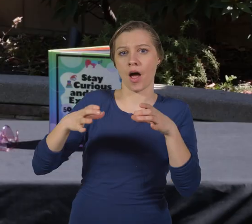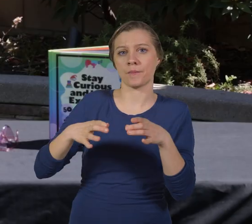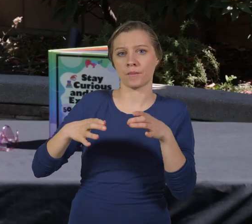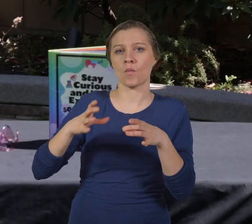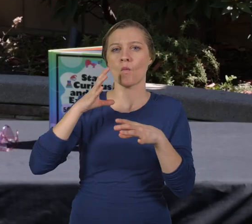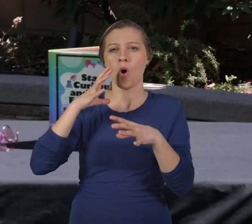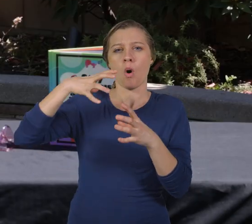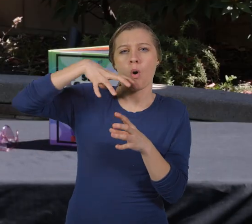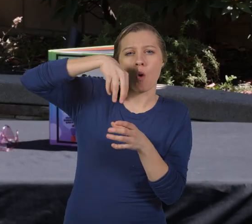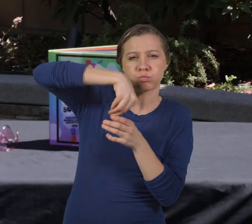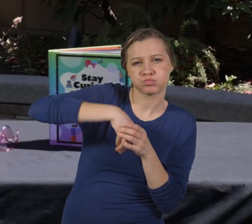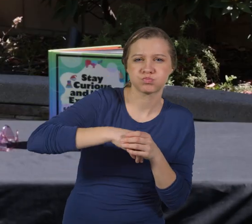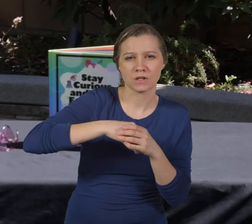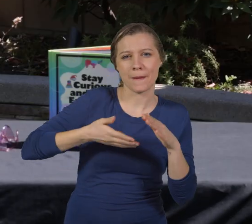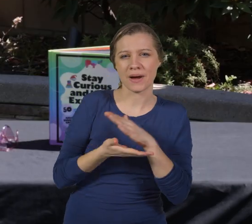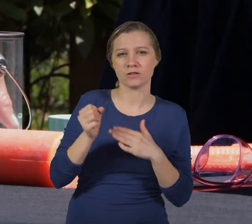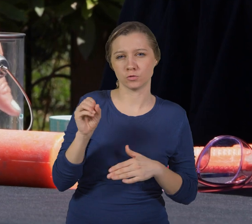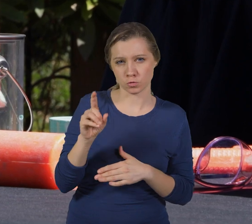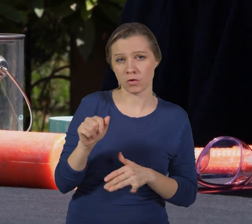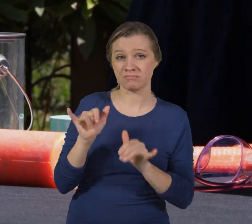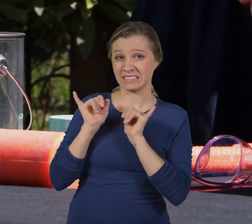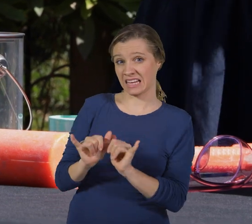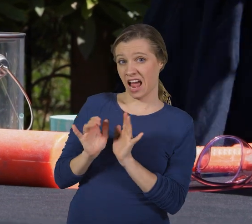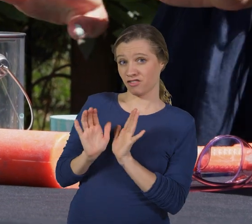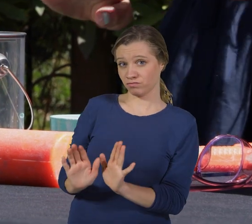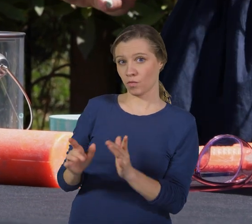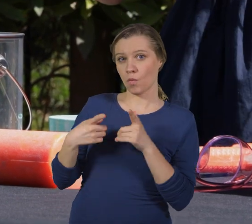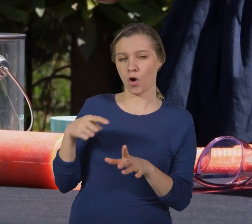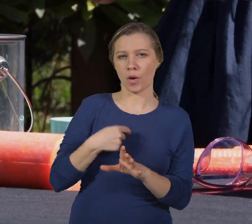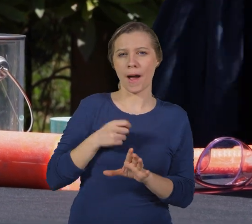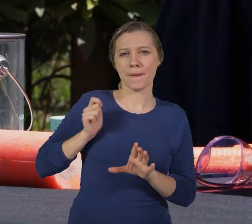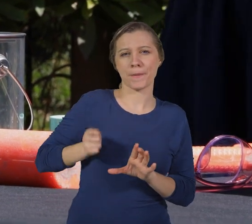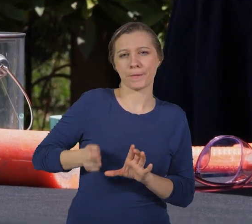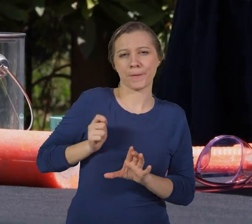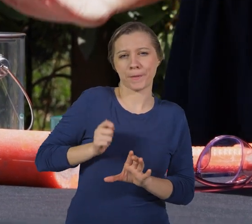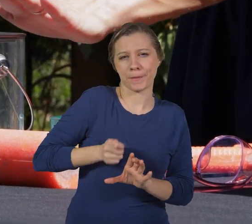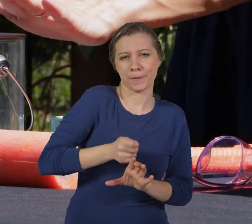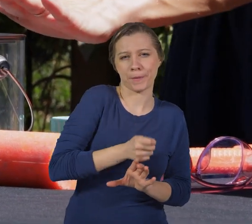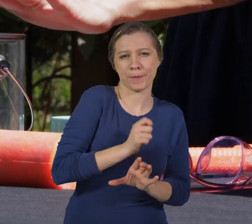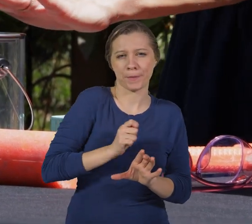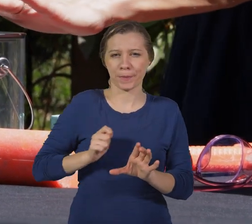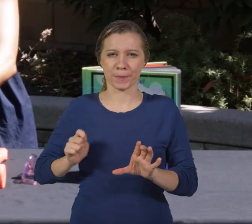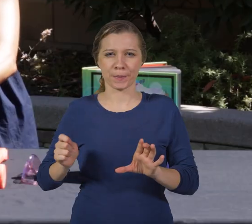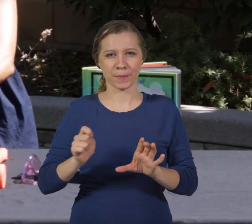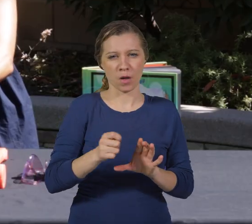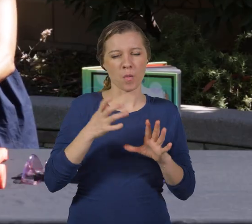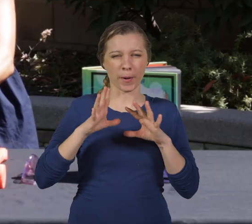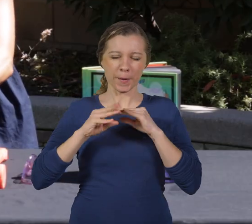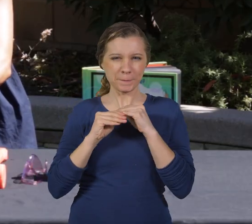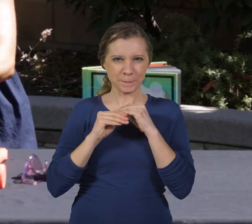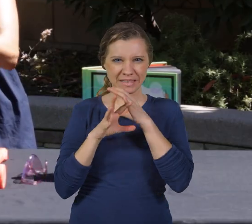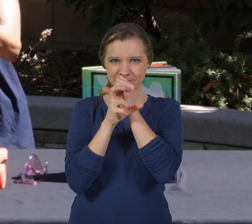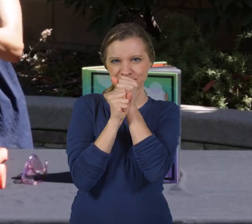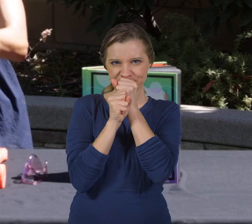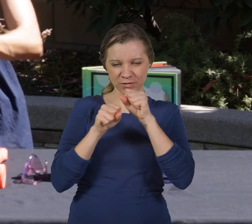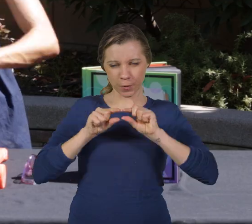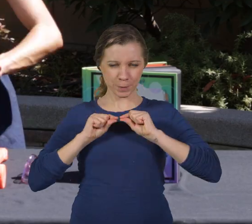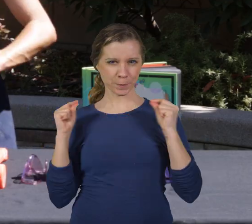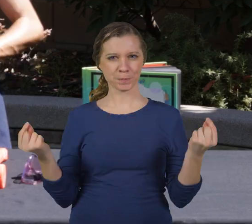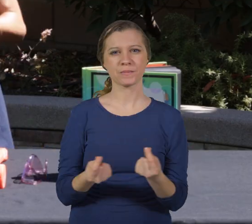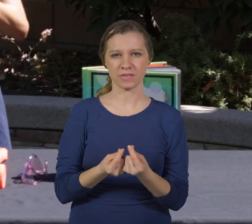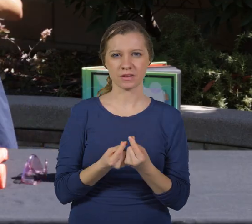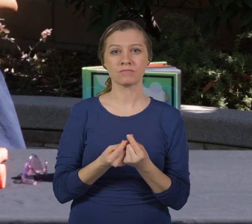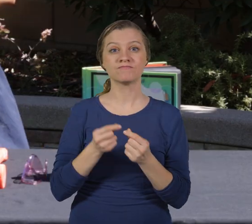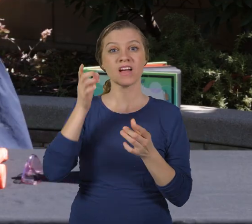plastic cup and we're going to nestle it into the baking soda. And that's going to stay that way while we hammer on our lid really good and tight. You want a tight